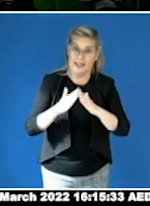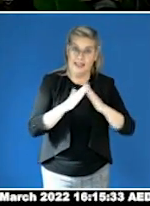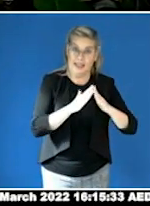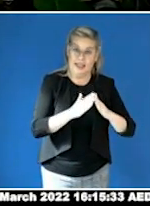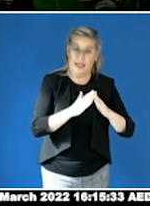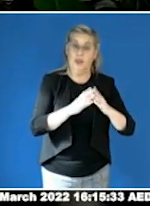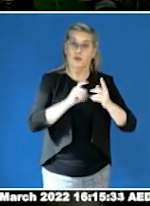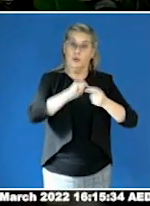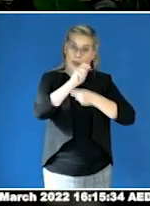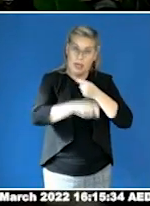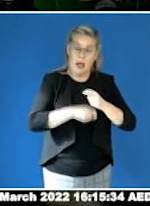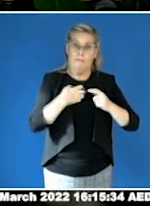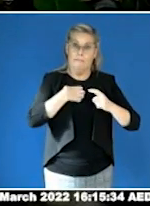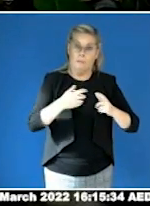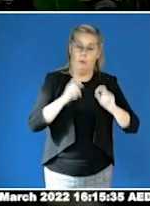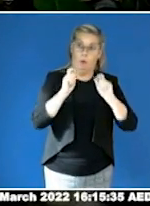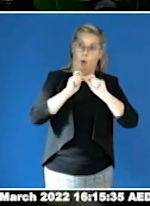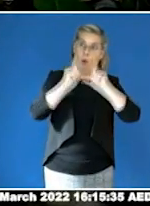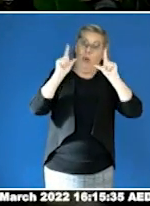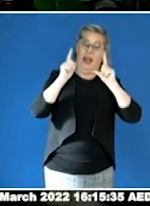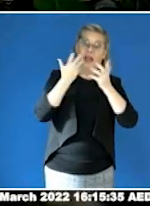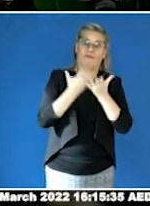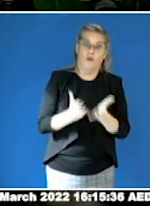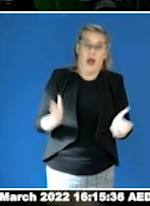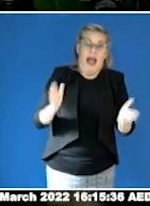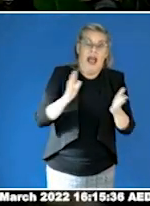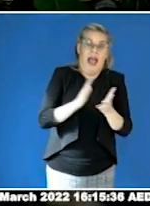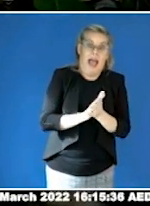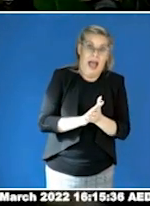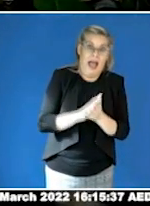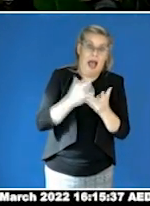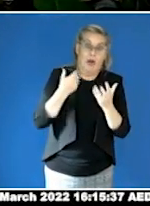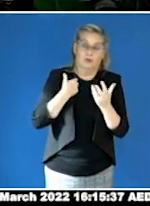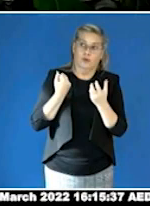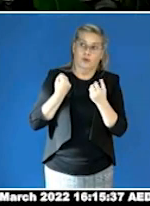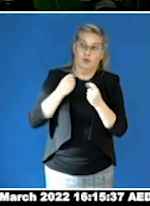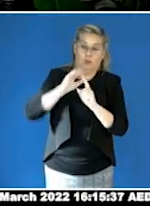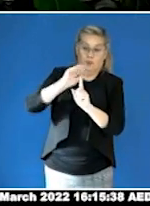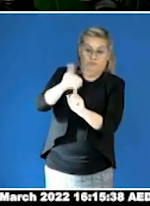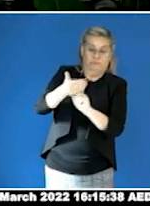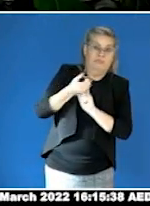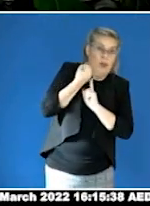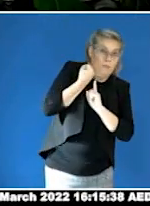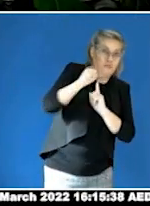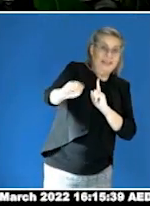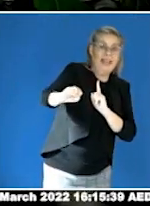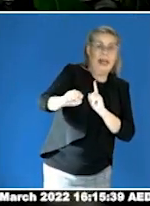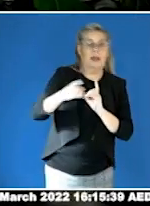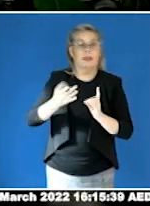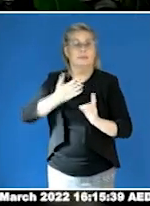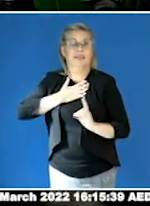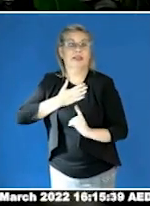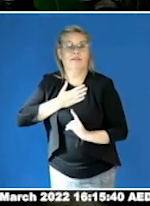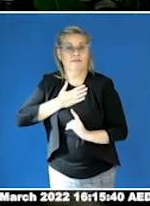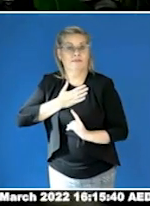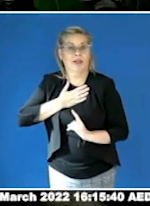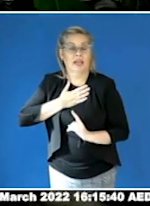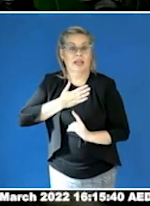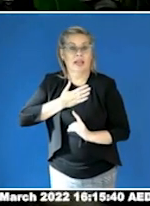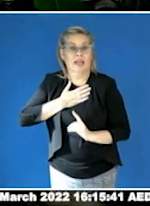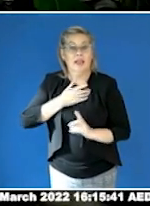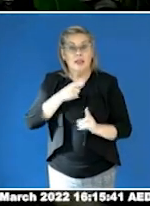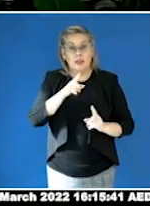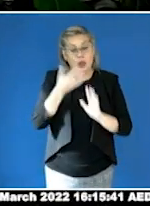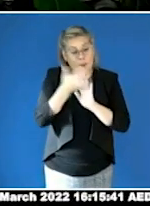against our particular vulnerability to family domestic and sexual violence. These programs need to be co-designed by the